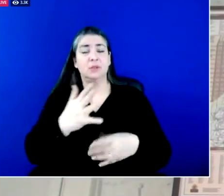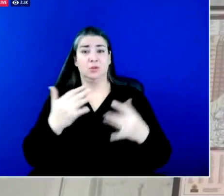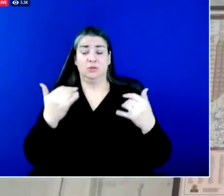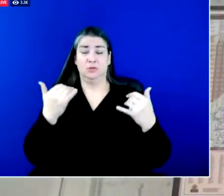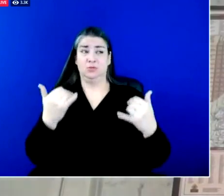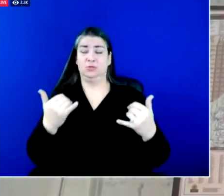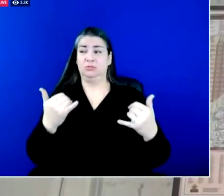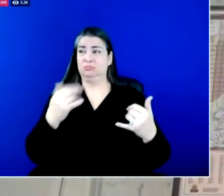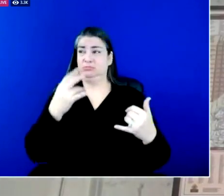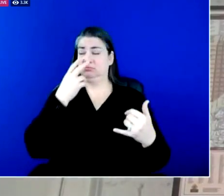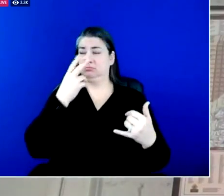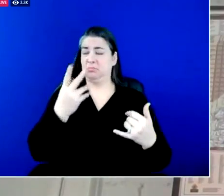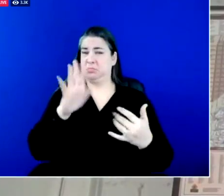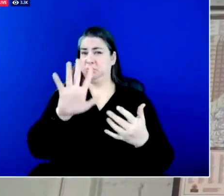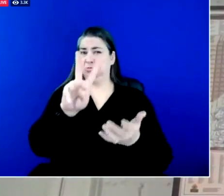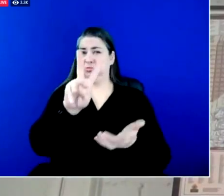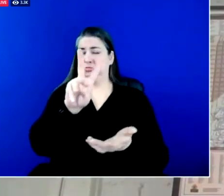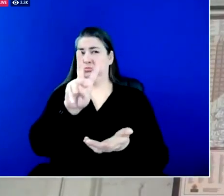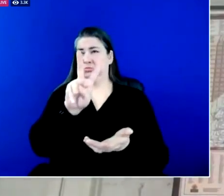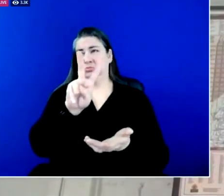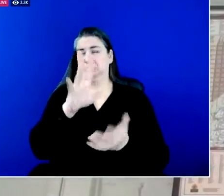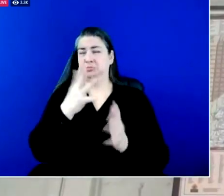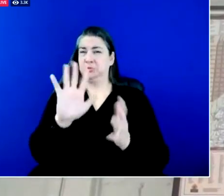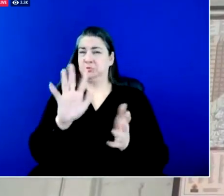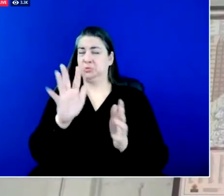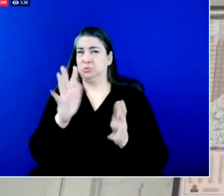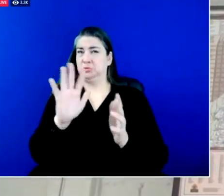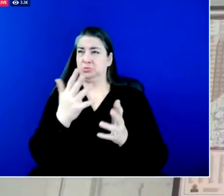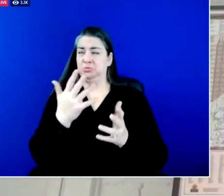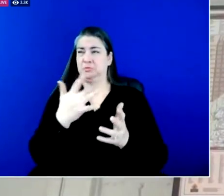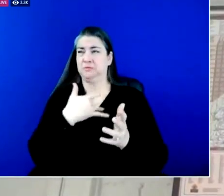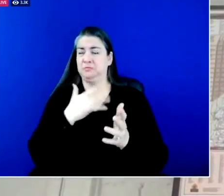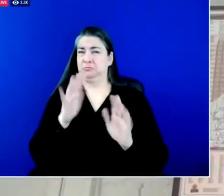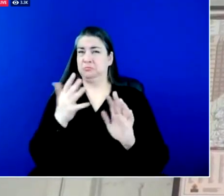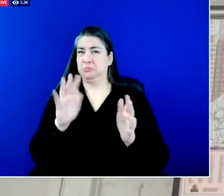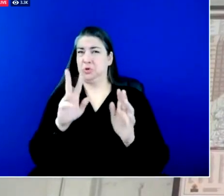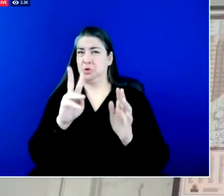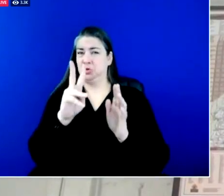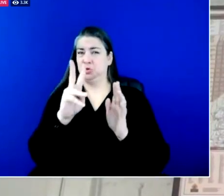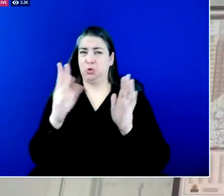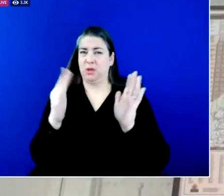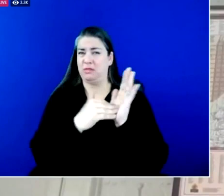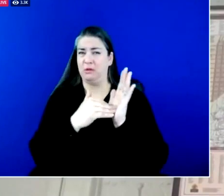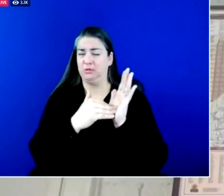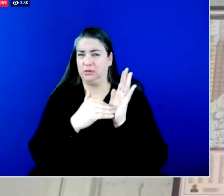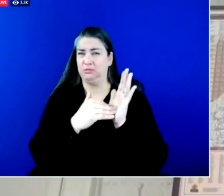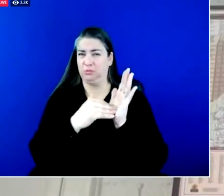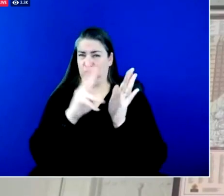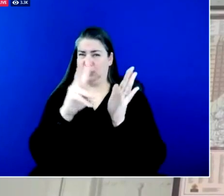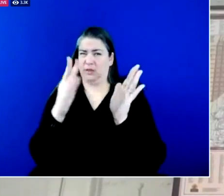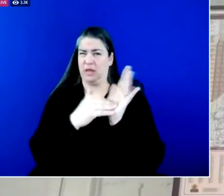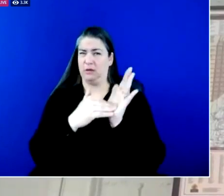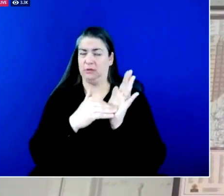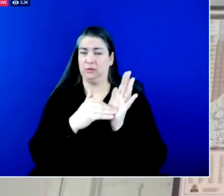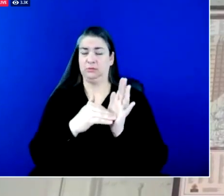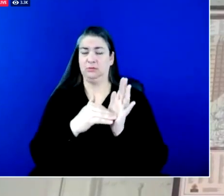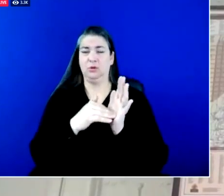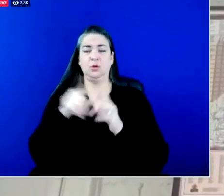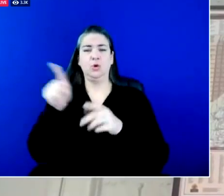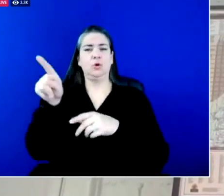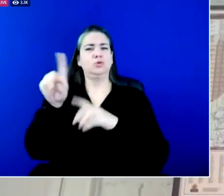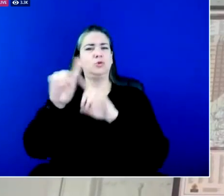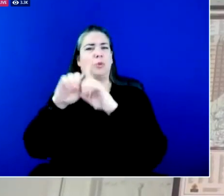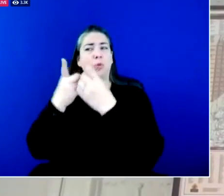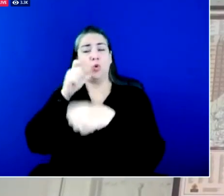2000 almost 2000 department of highways employees that are working on